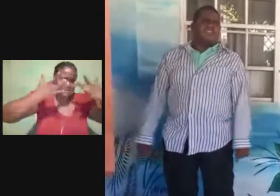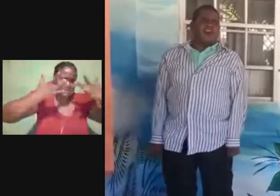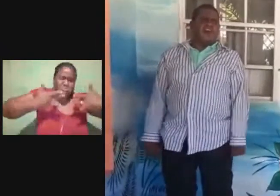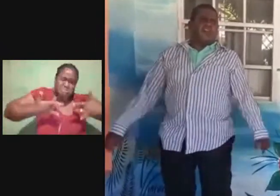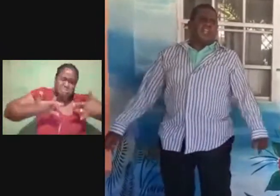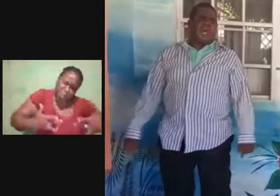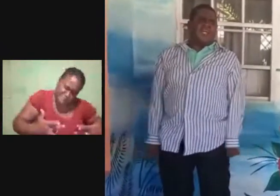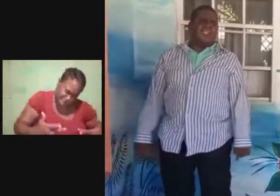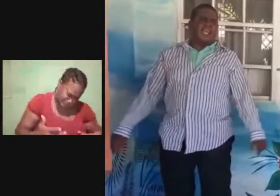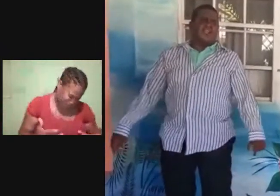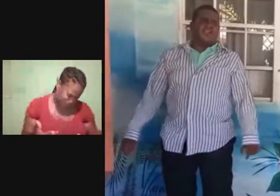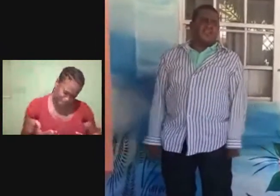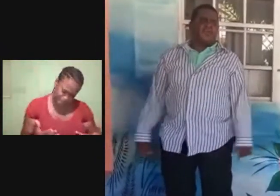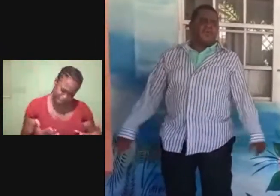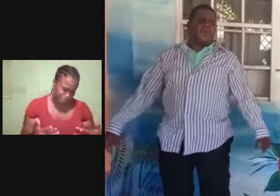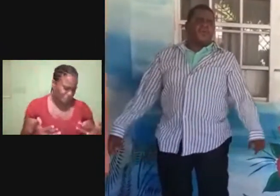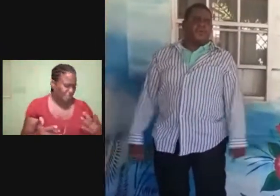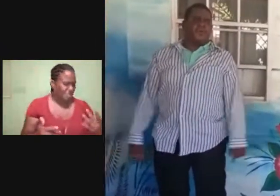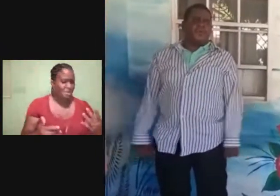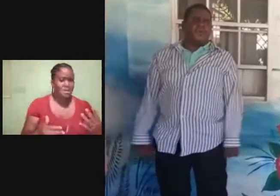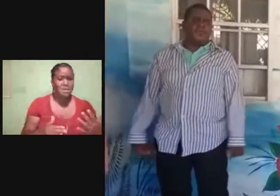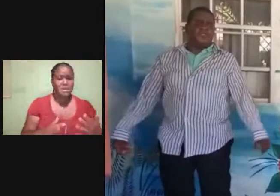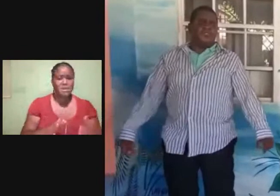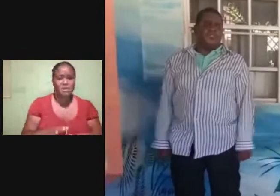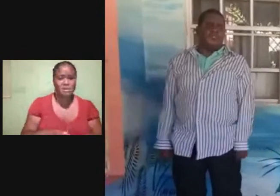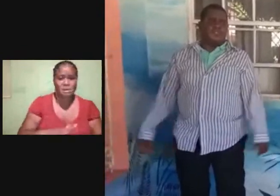when it's all I can do.